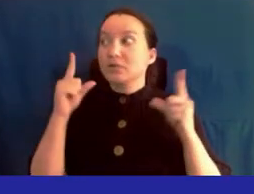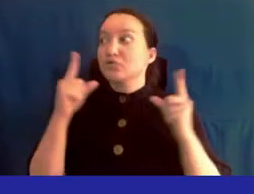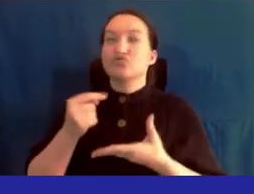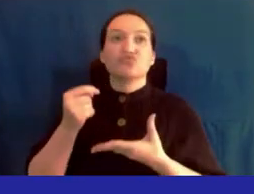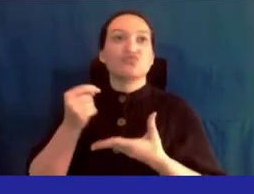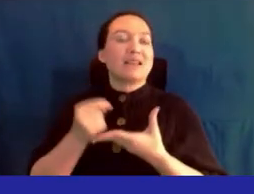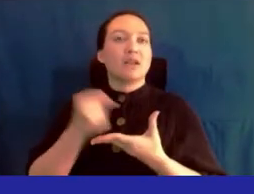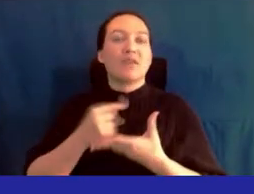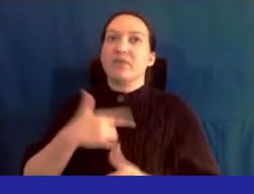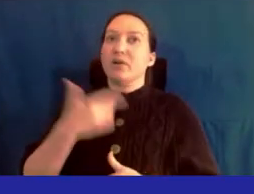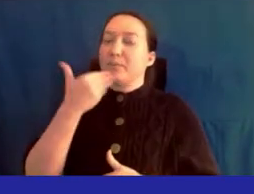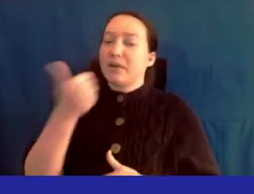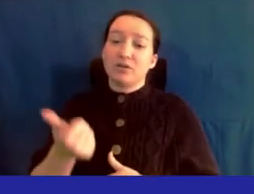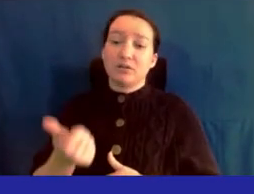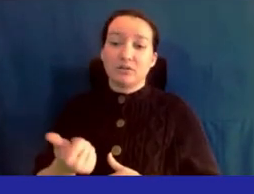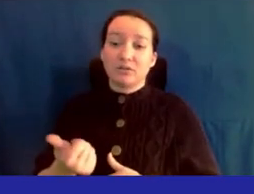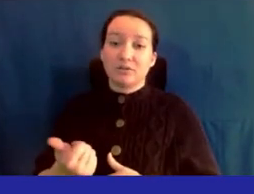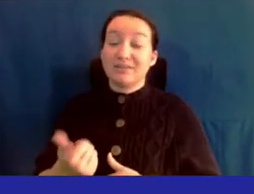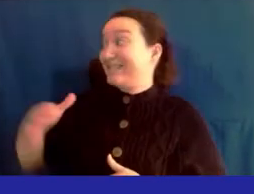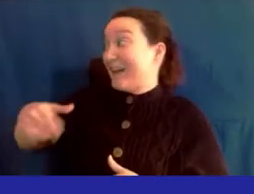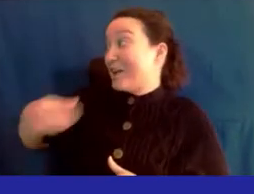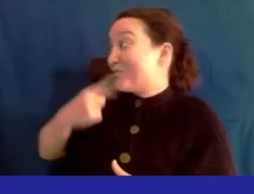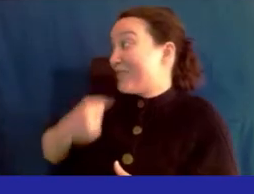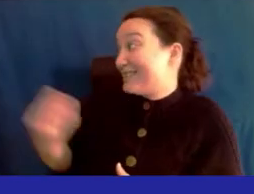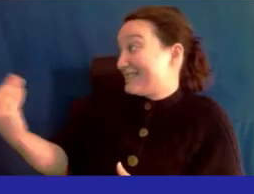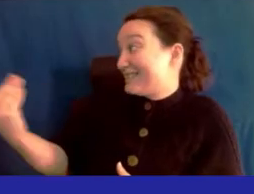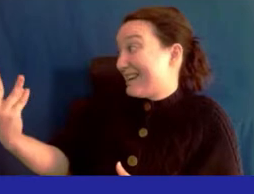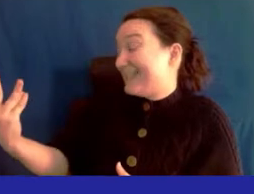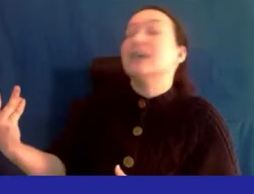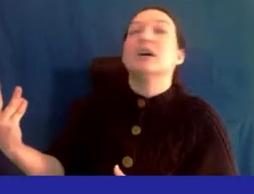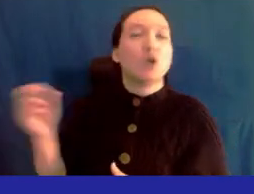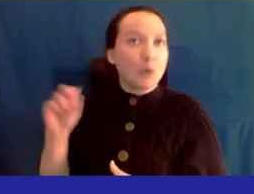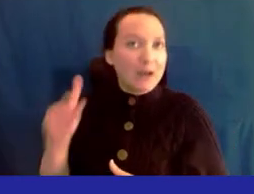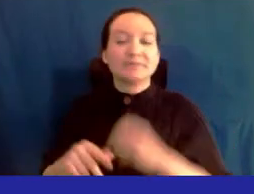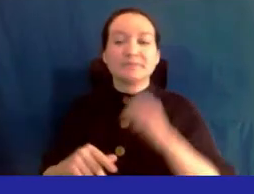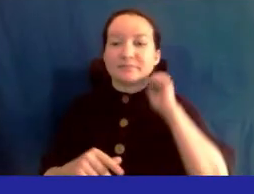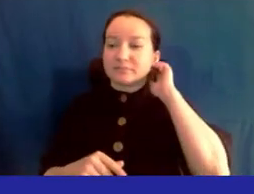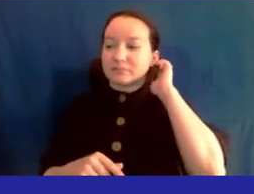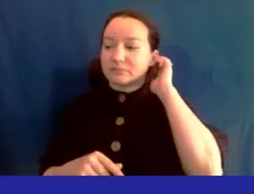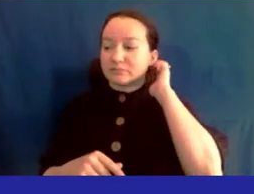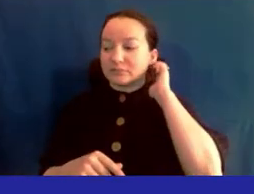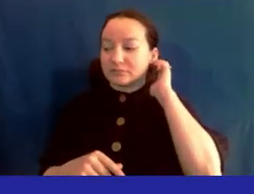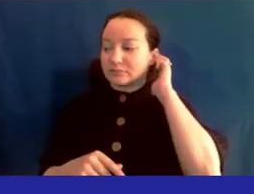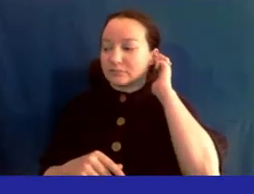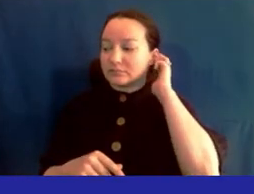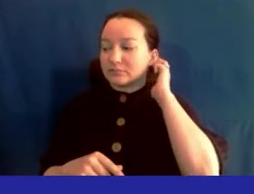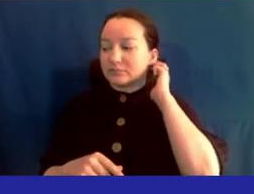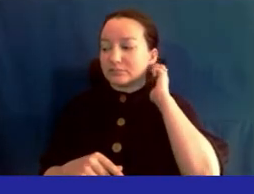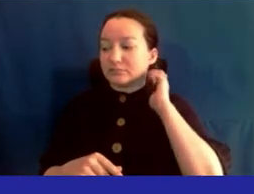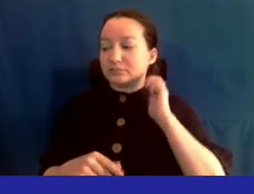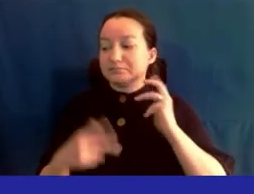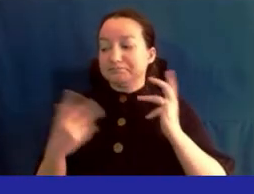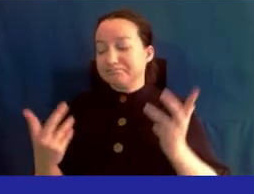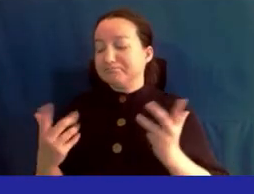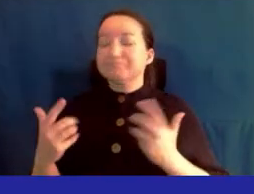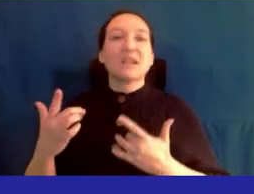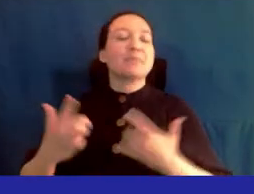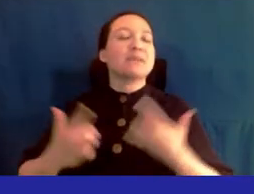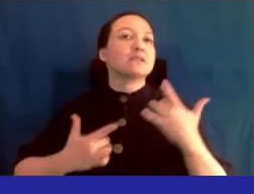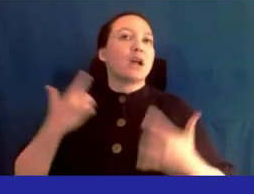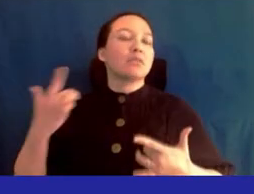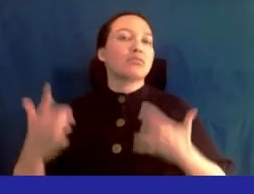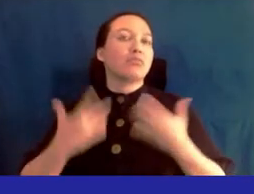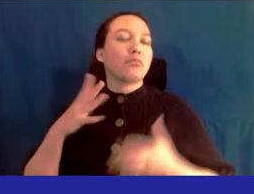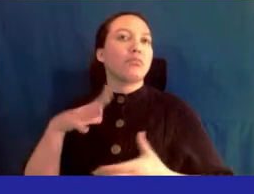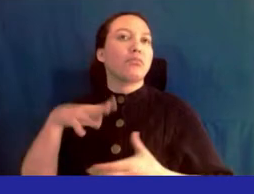and I feel better. Not the red light yet. But so I am just excited to be